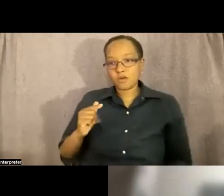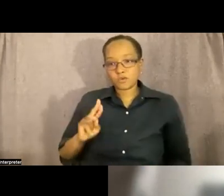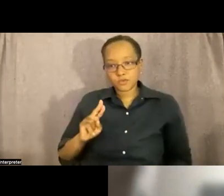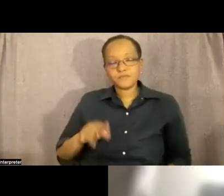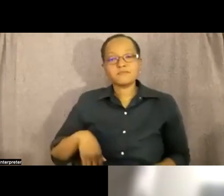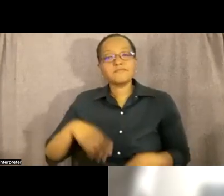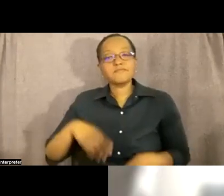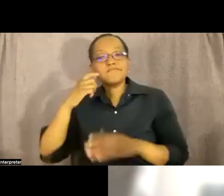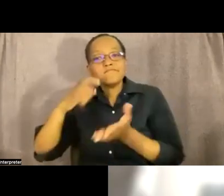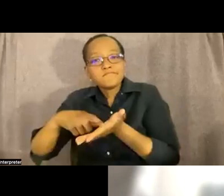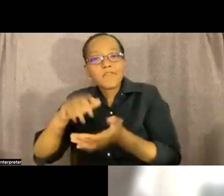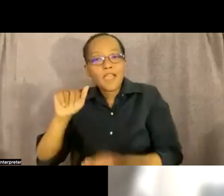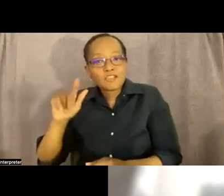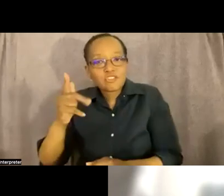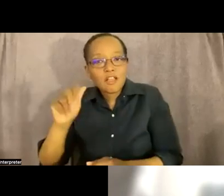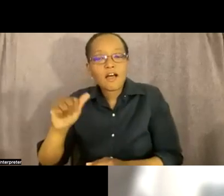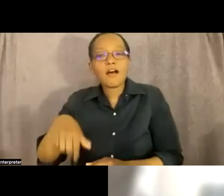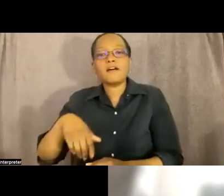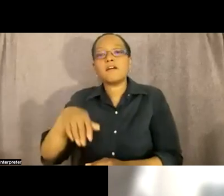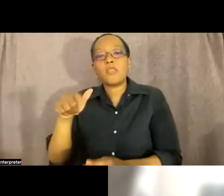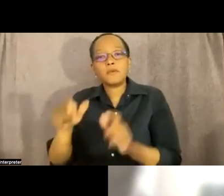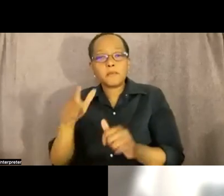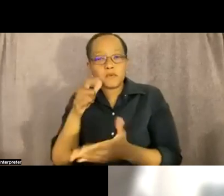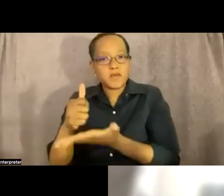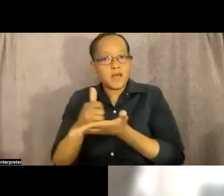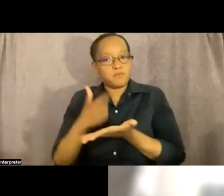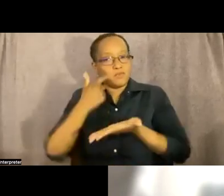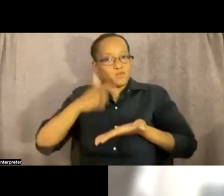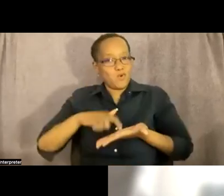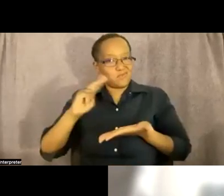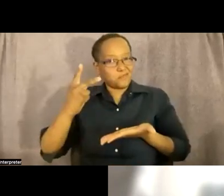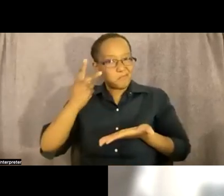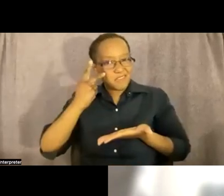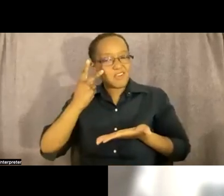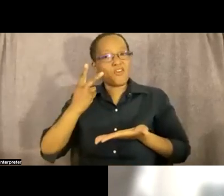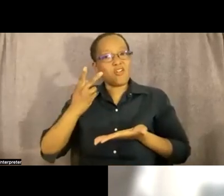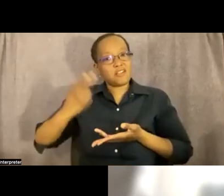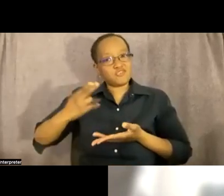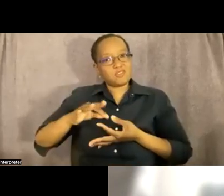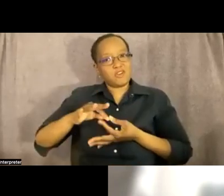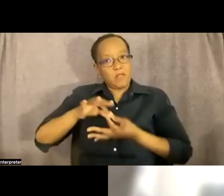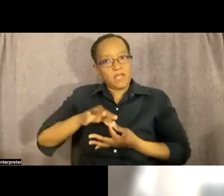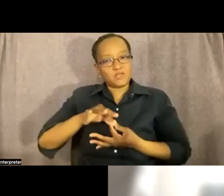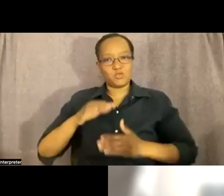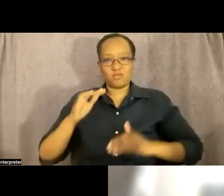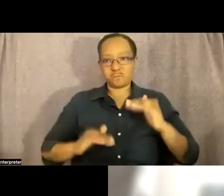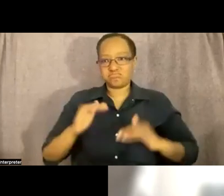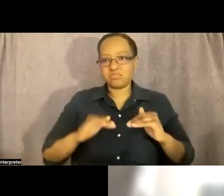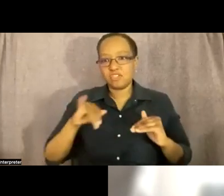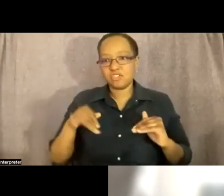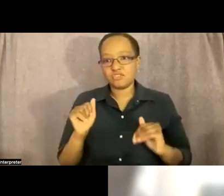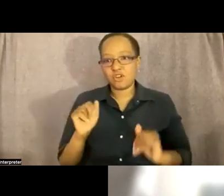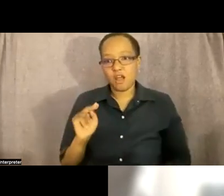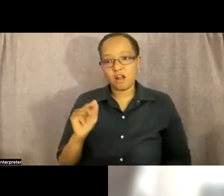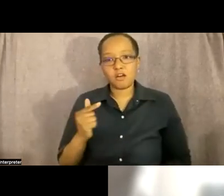angela who helped me to uh see the political roots of uh of this drumming practice and then you know i i got to